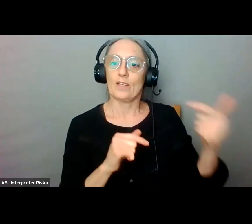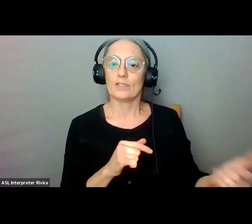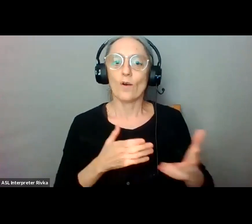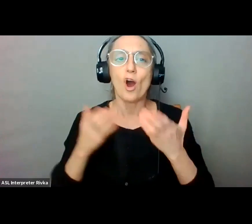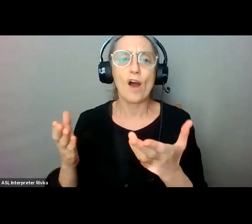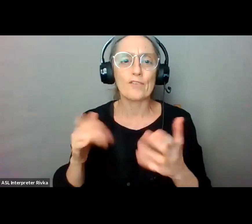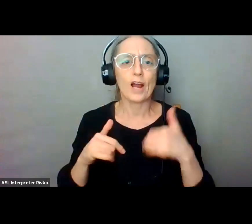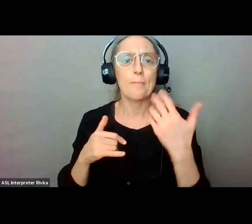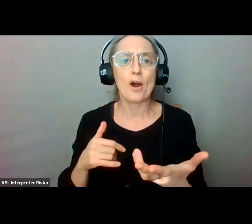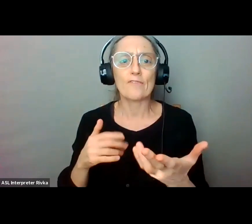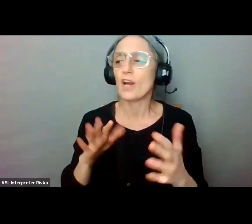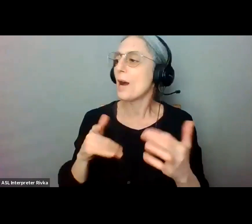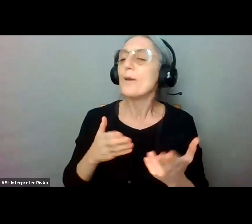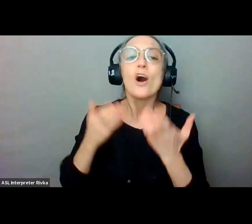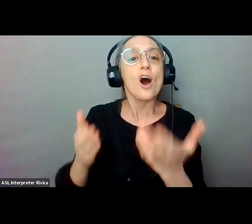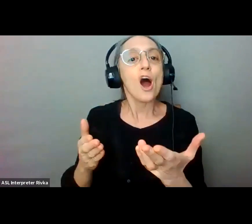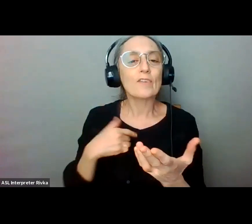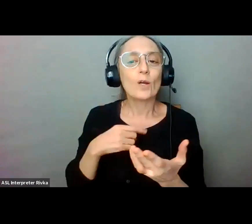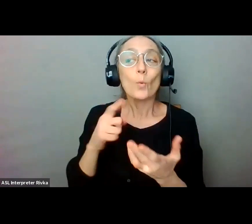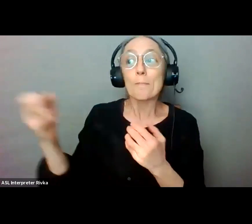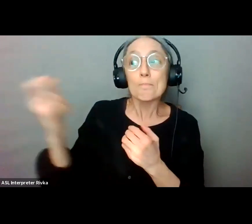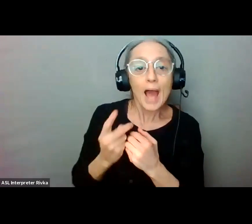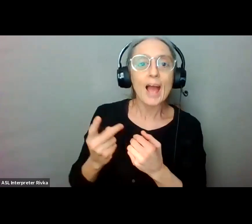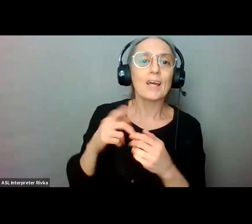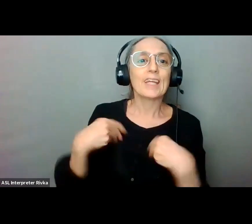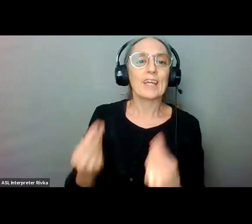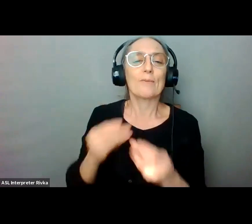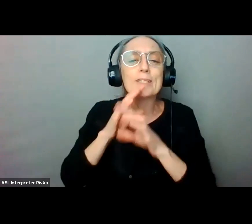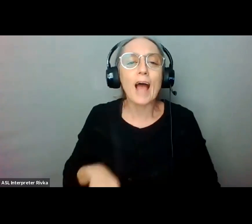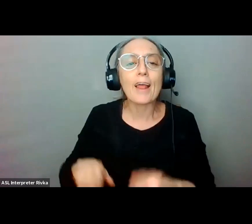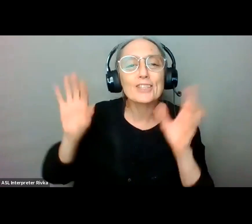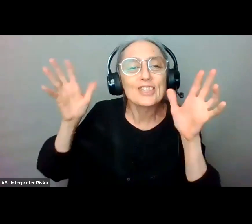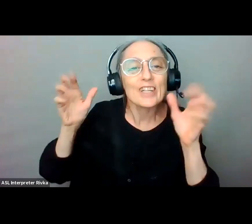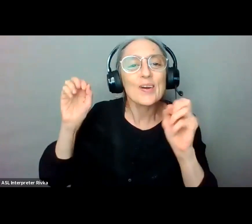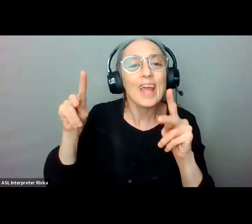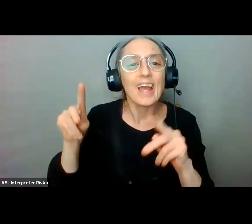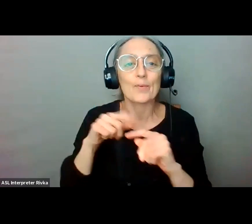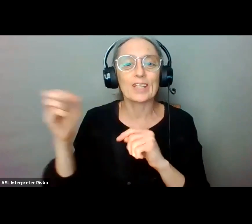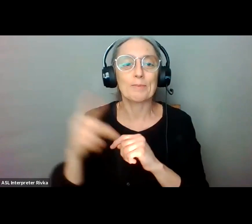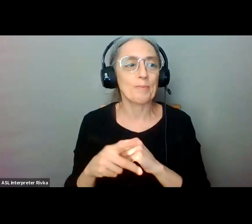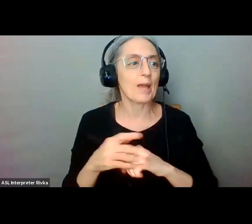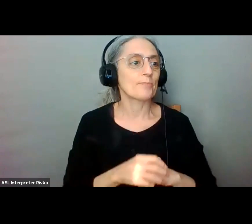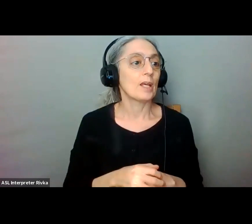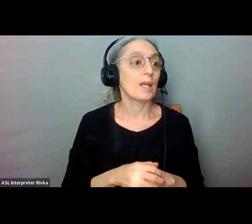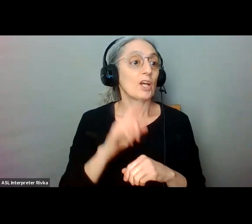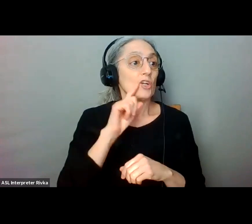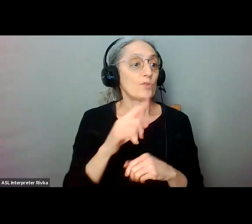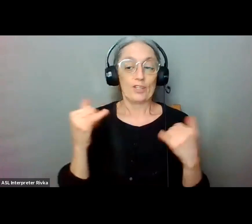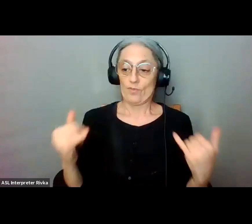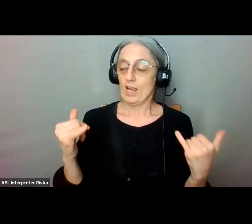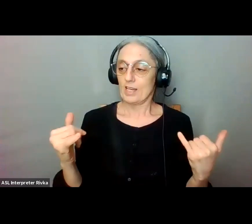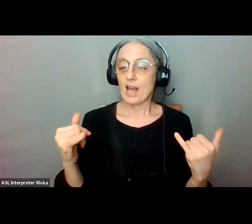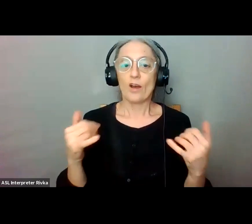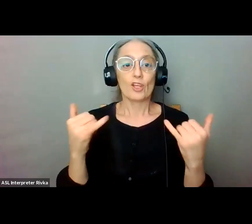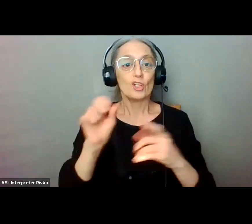offer him a silent cheer when uh when he comes back on uh i really right now what we have the current